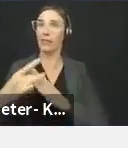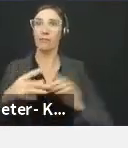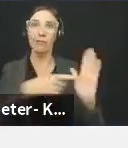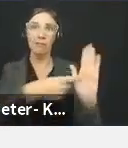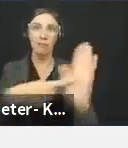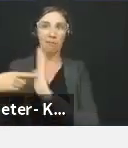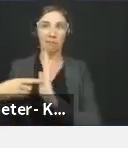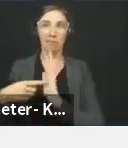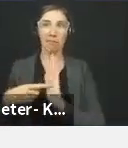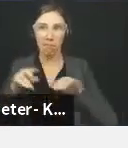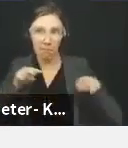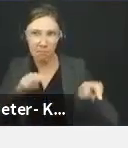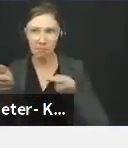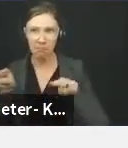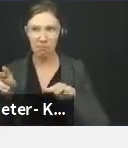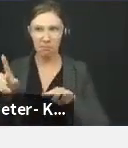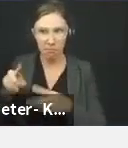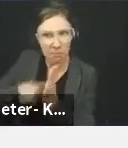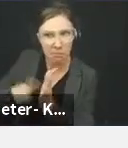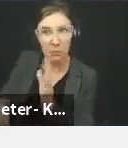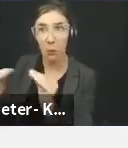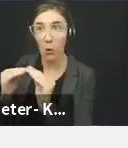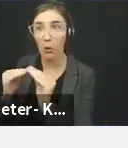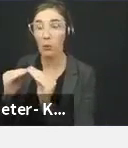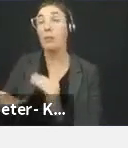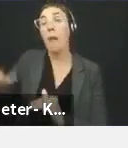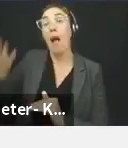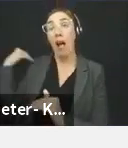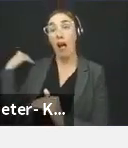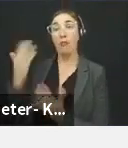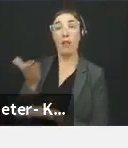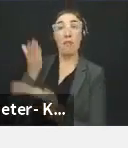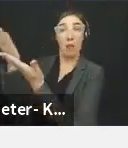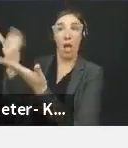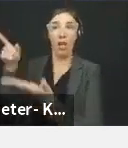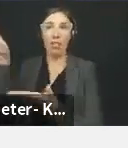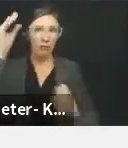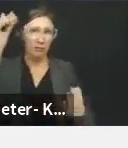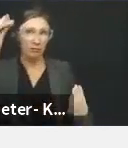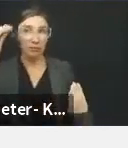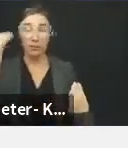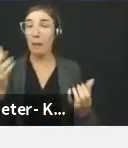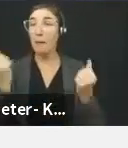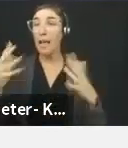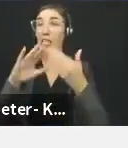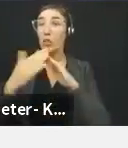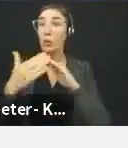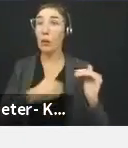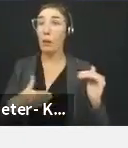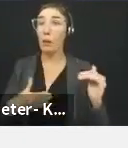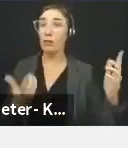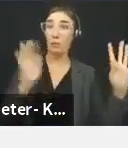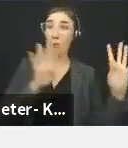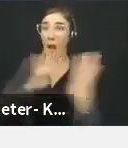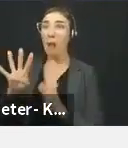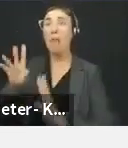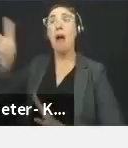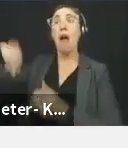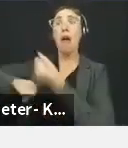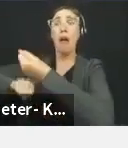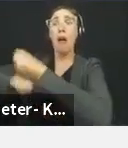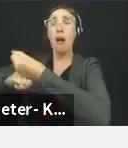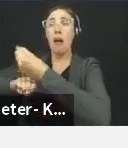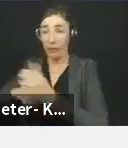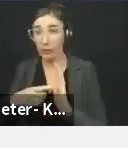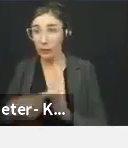When the board of legislators was considering the county executive's proposal, many community members spoke out in support of this provision, including Bill